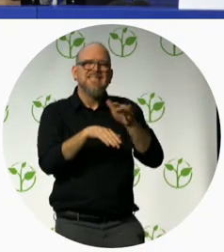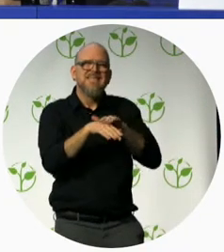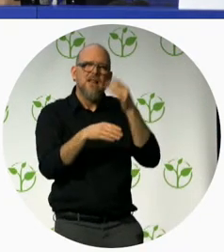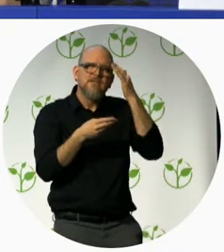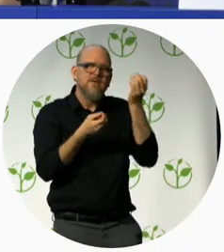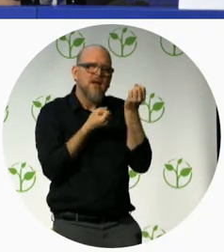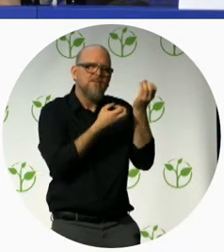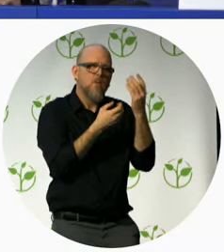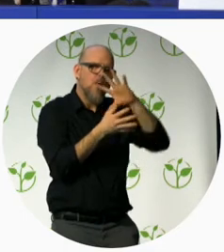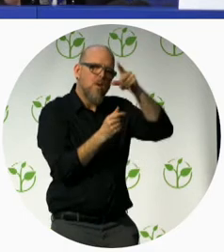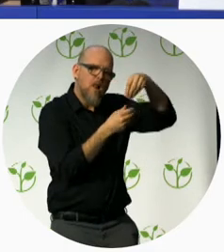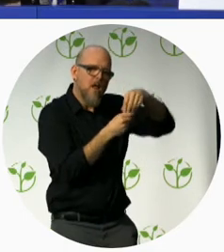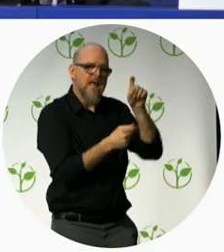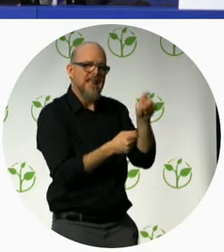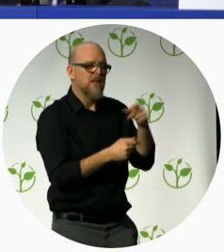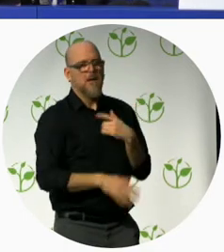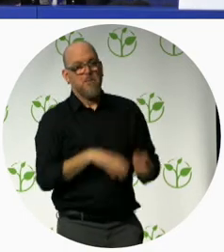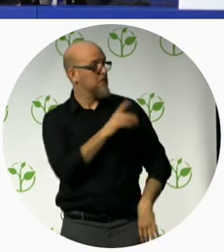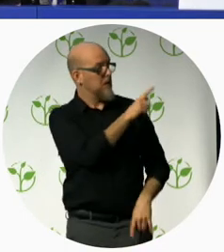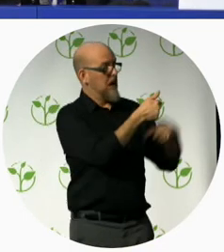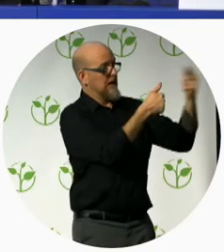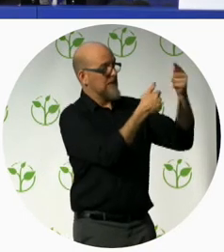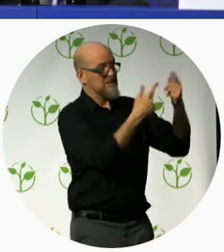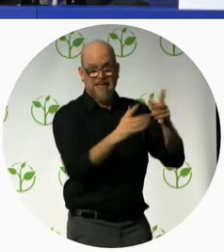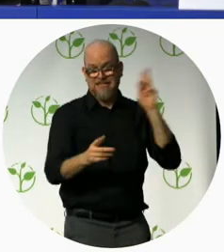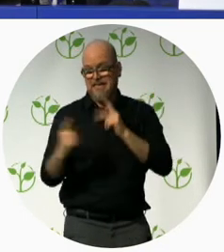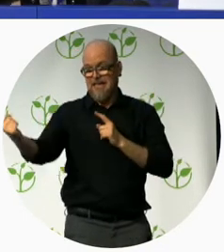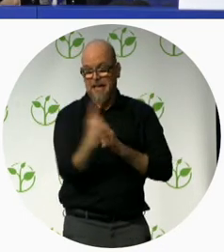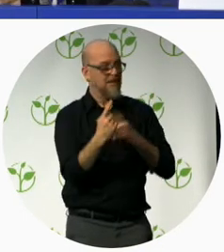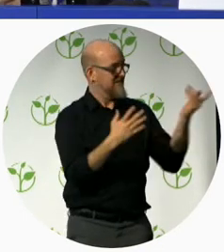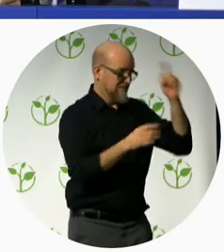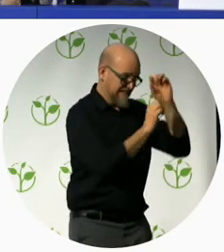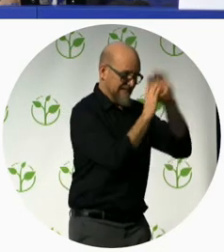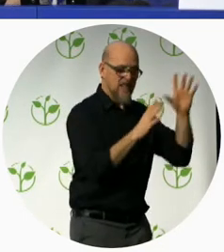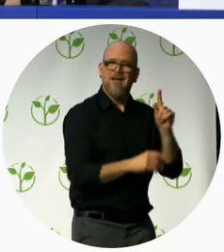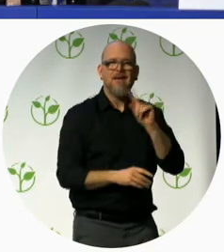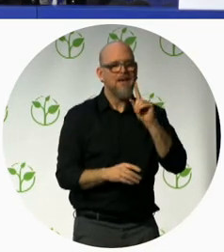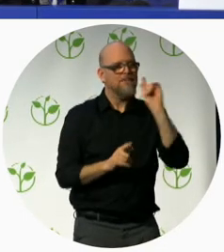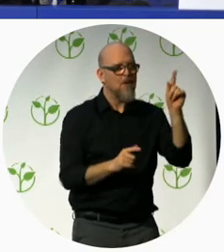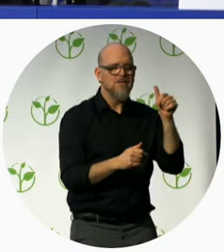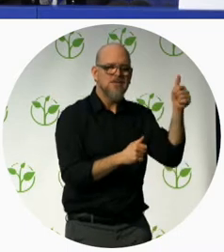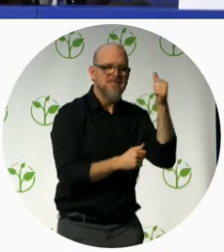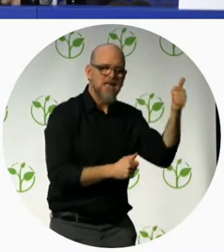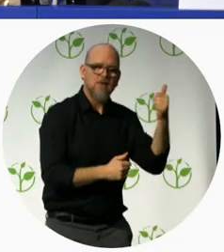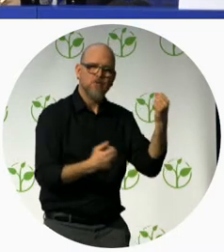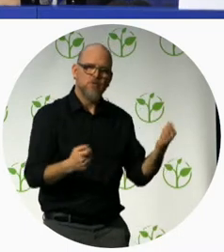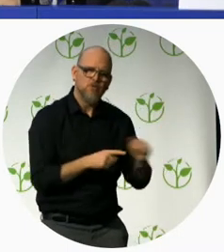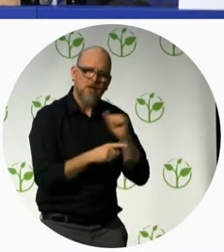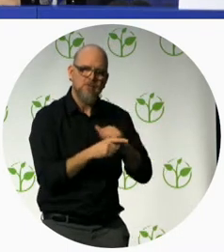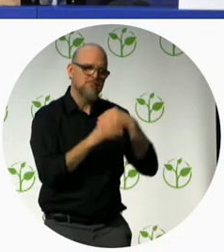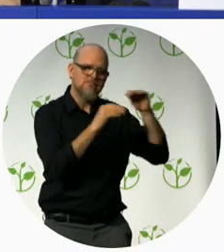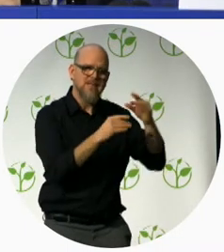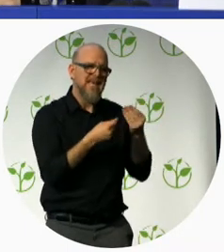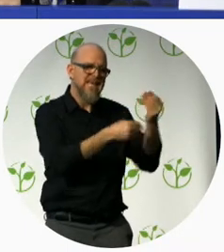not every ASUTA staff member whether or not giving a direct service participates in a four hour training